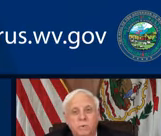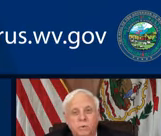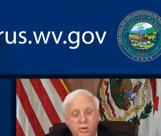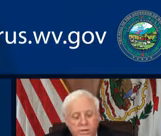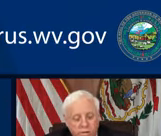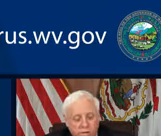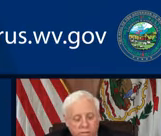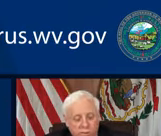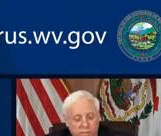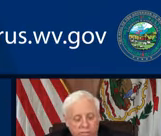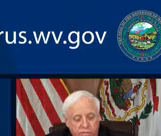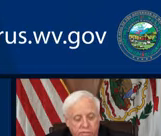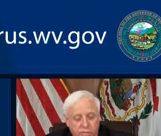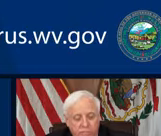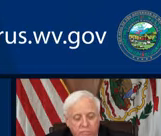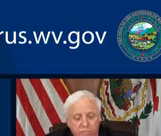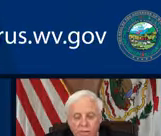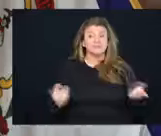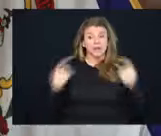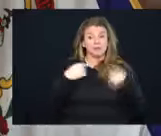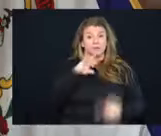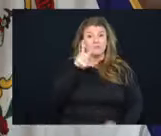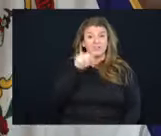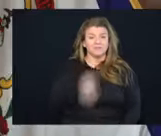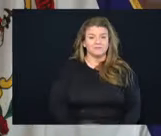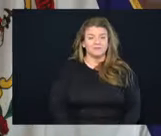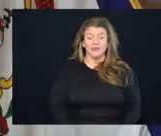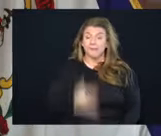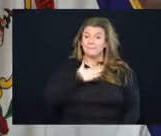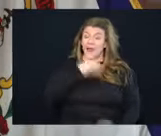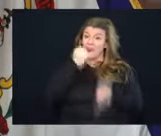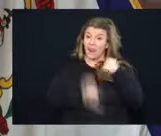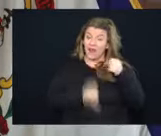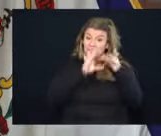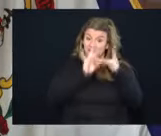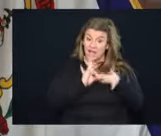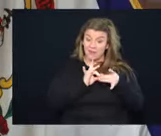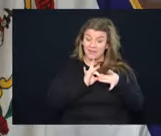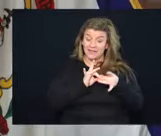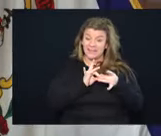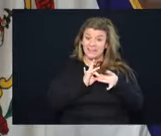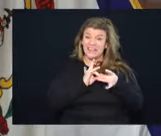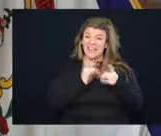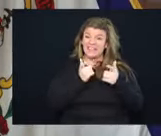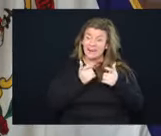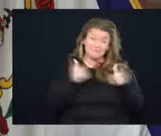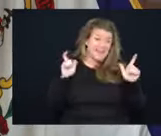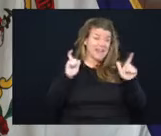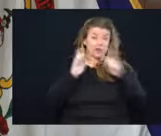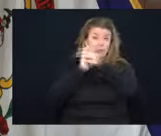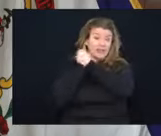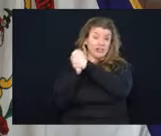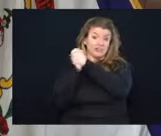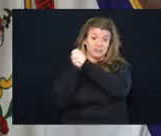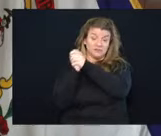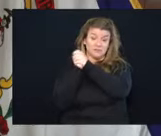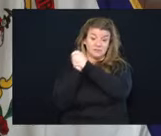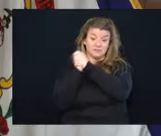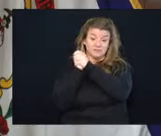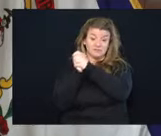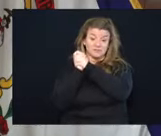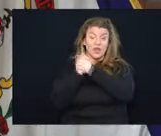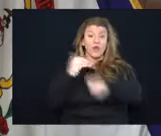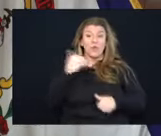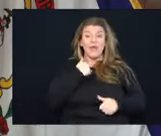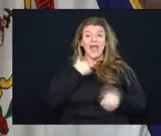bringing more and more good news to West Virginia. And the last thing I've got is a big giant congratulations. We got a